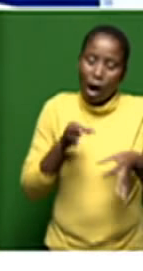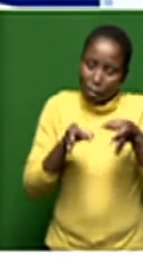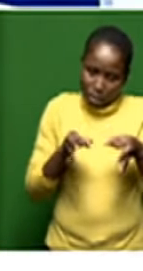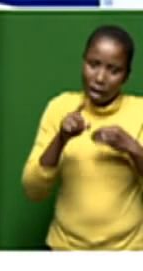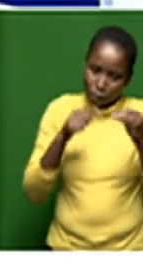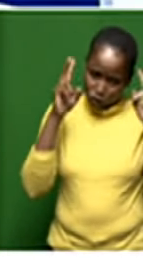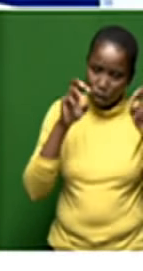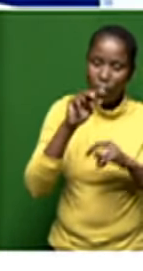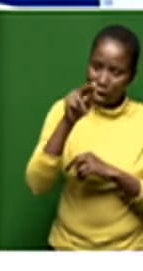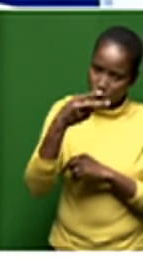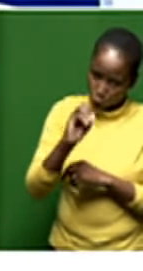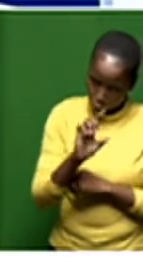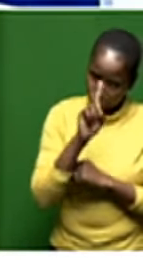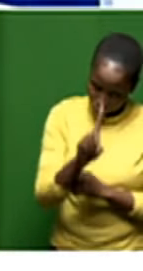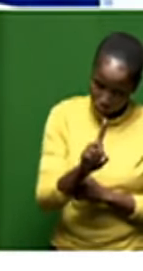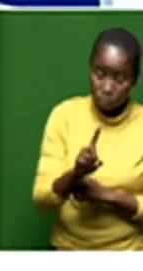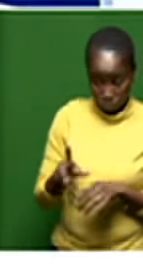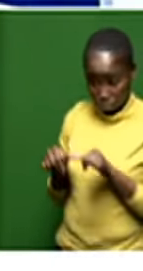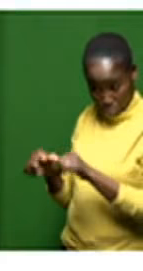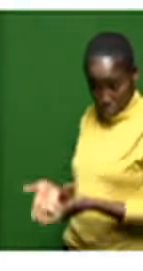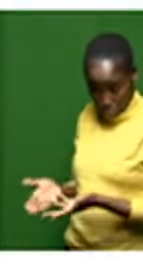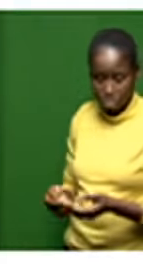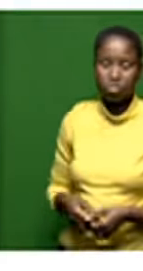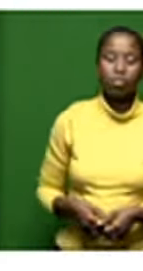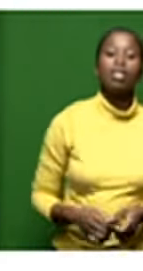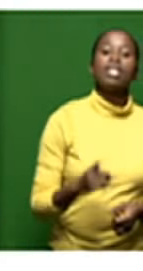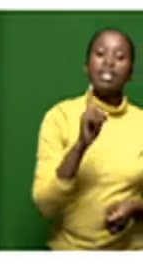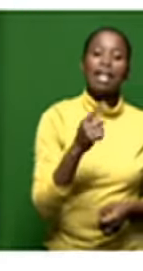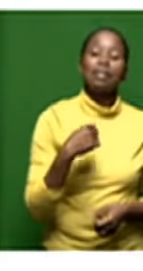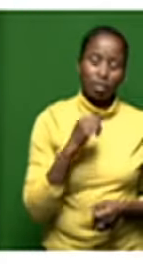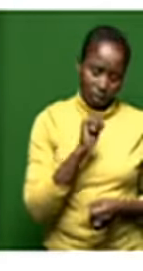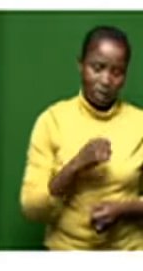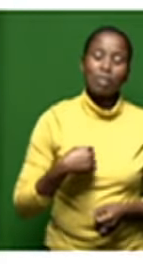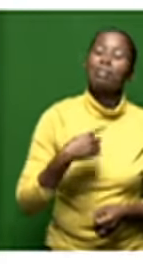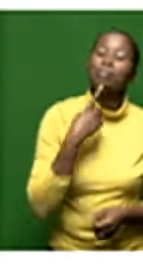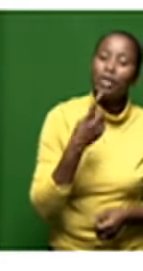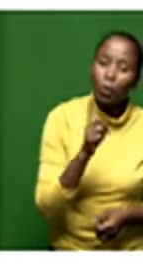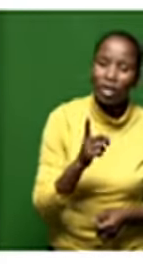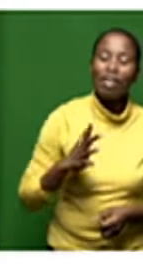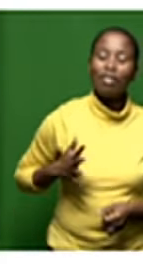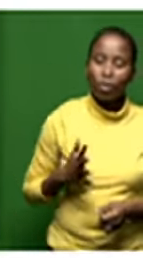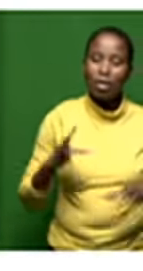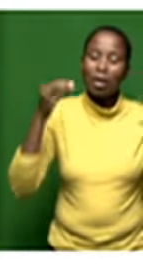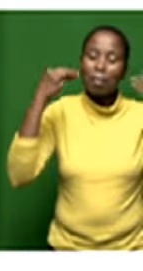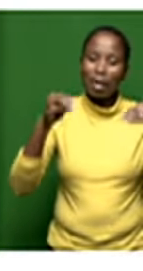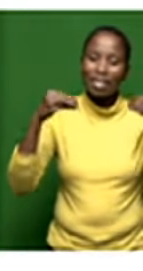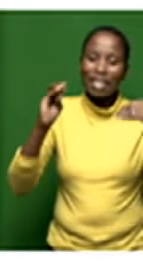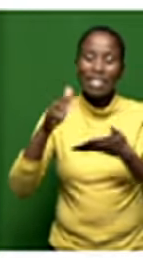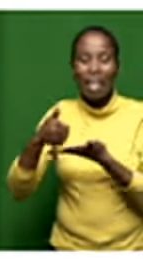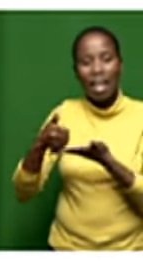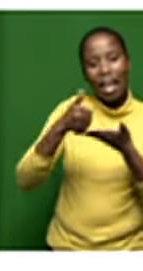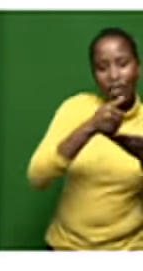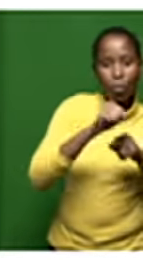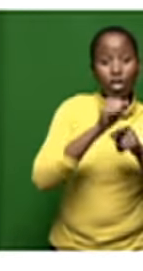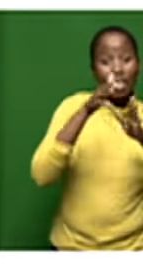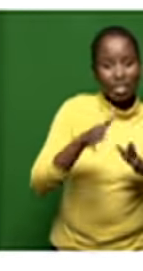i am saying that as far as we know we want the business rescue practitioner to look into the affairs